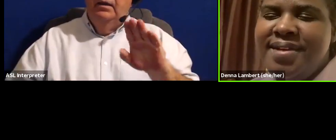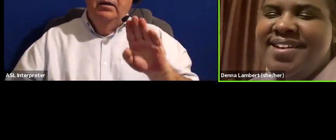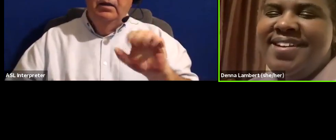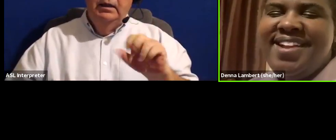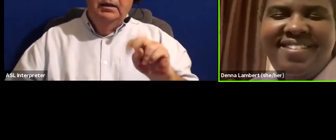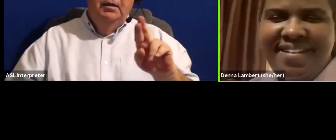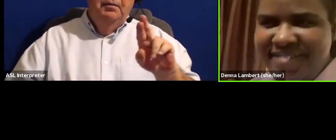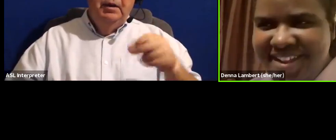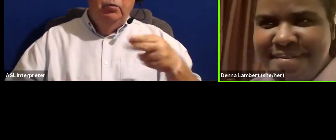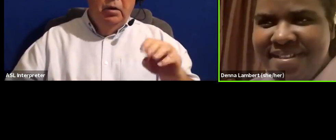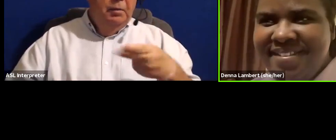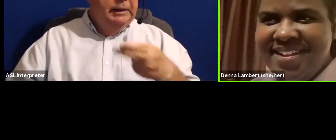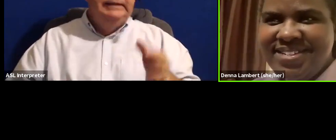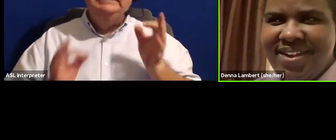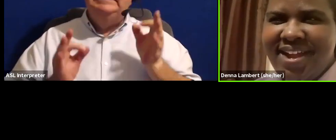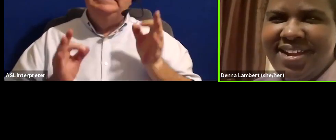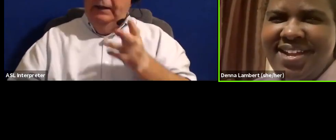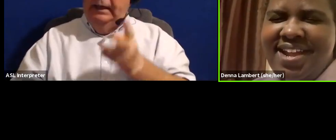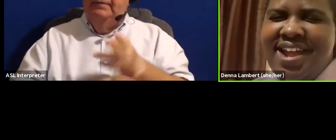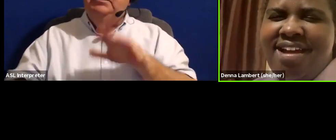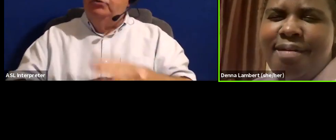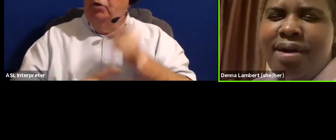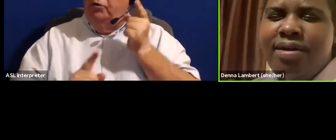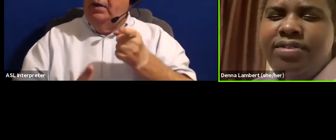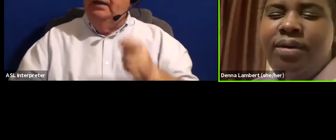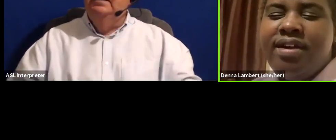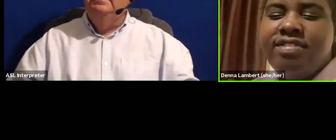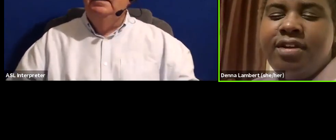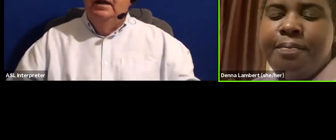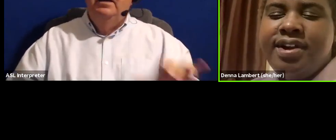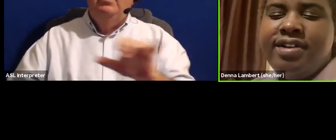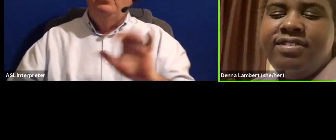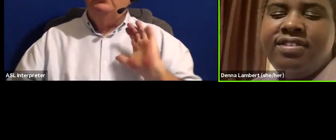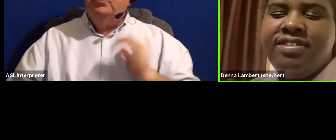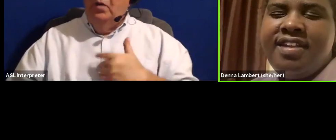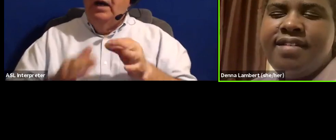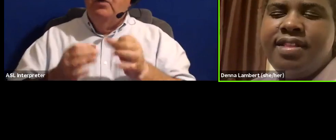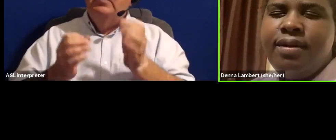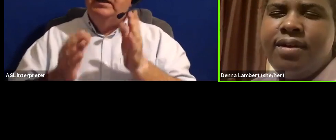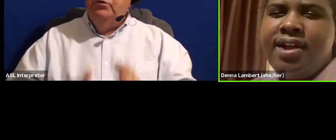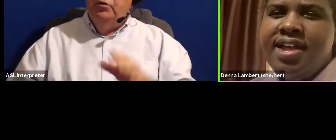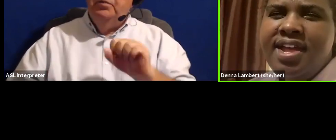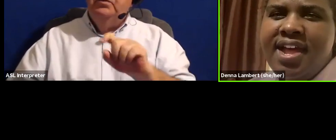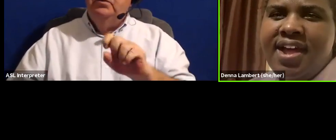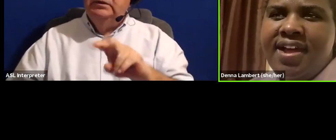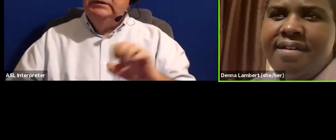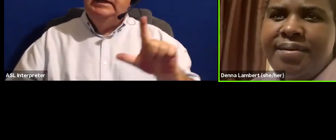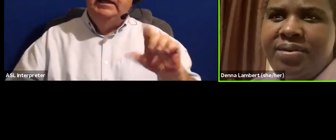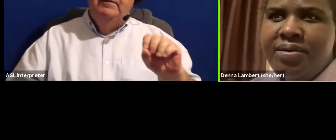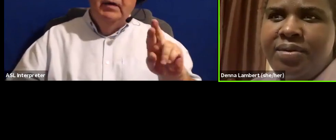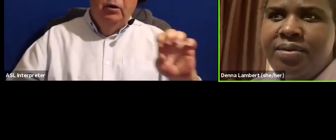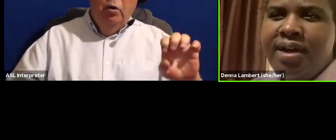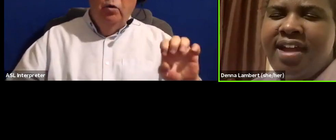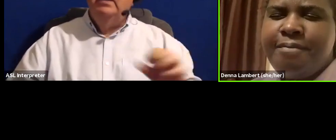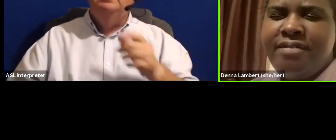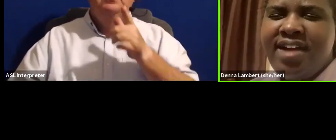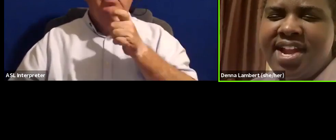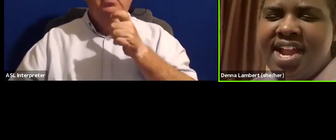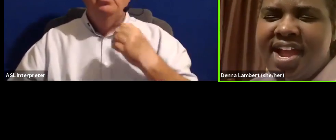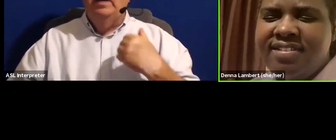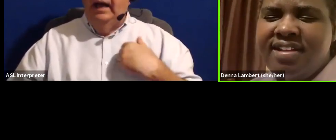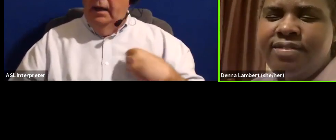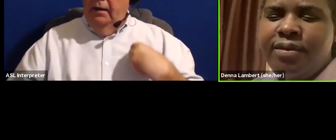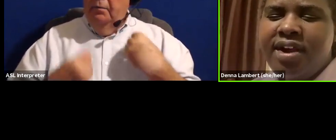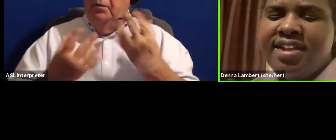Wilhelm, he's definitely kept us on track. Also, our interpreters, Steve and Laura, who have